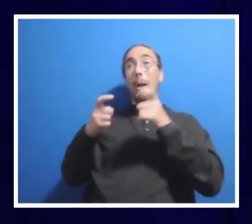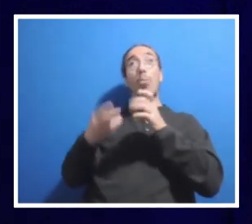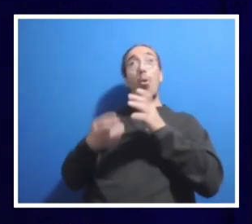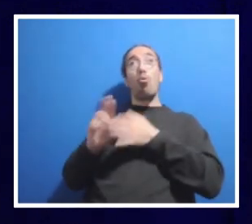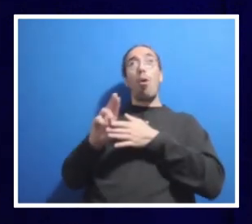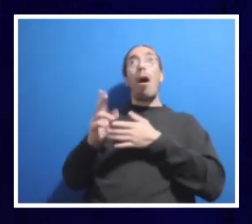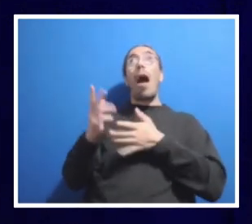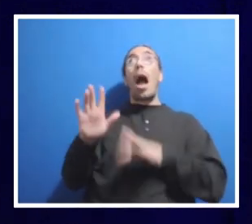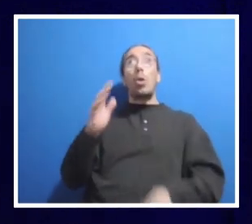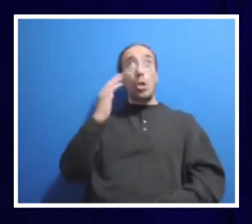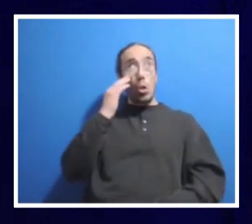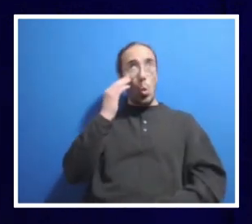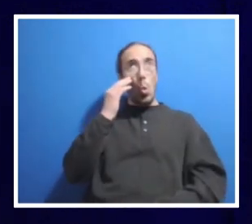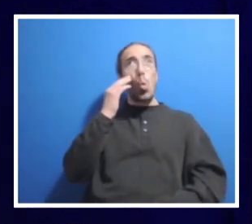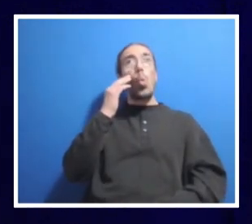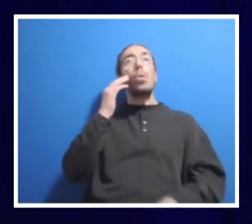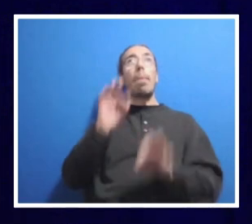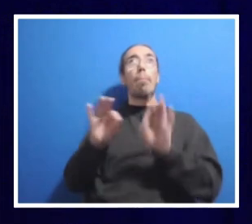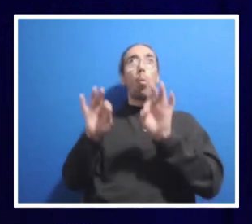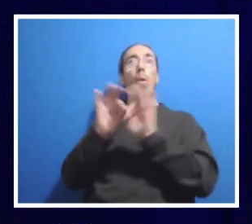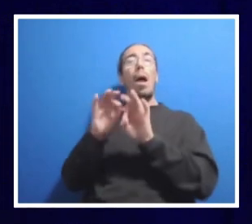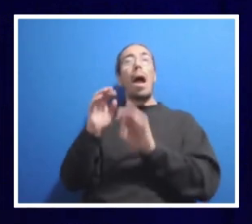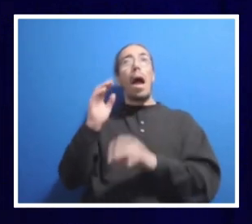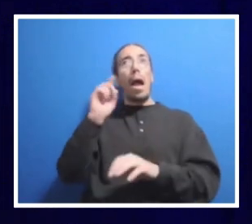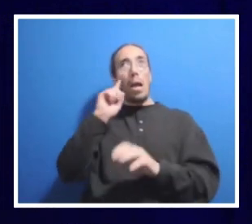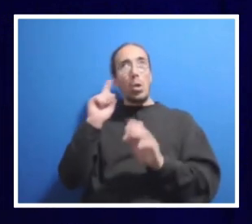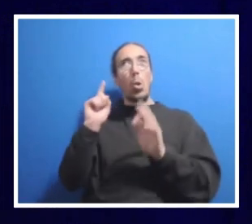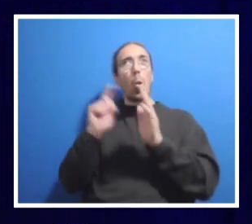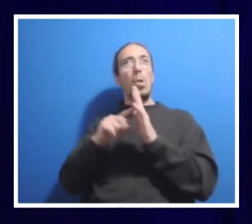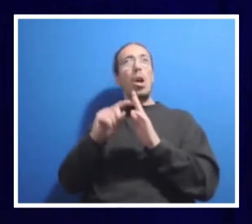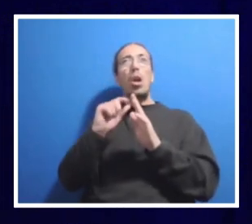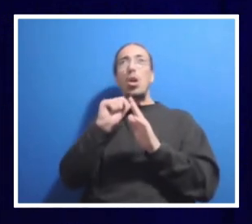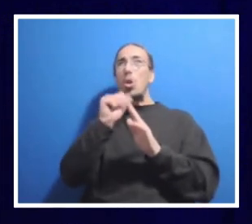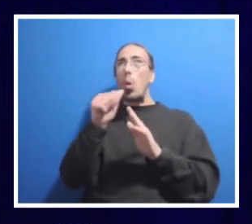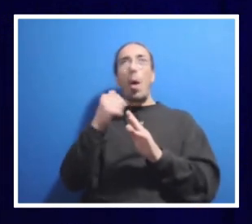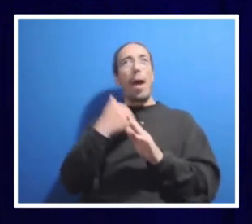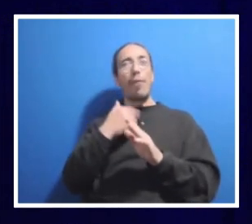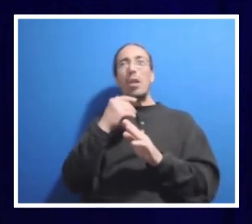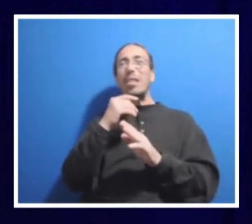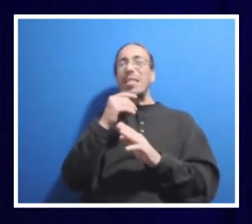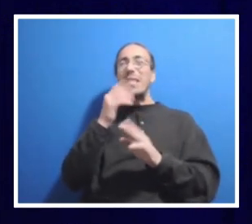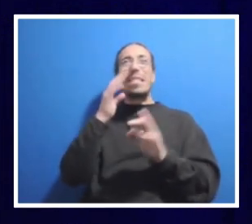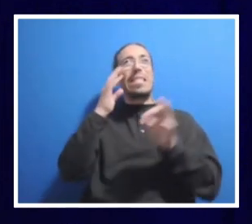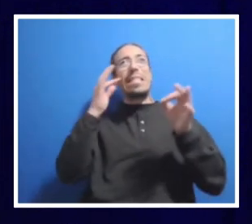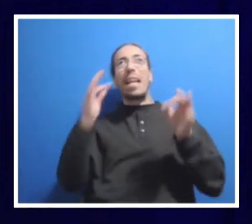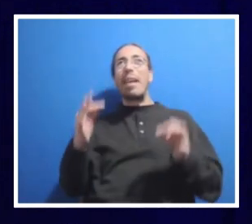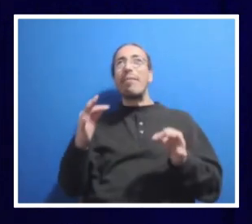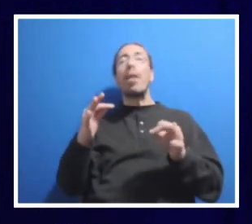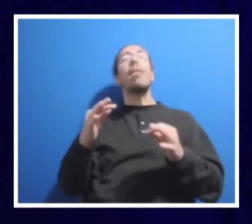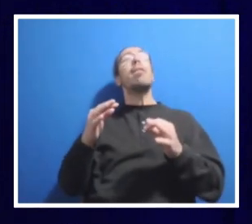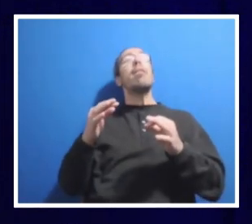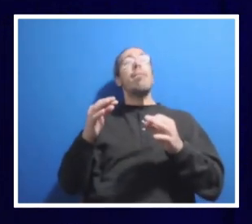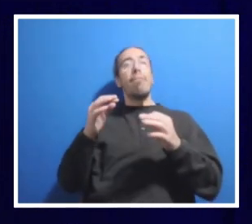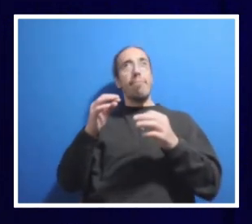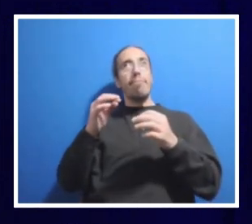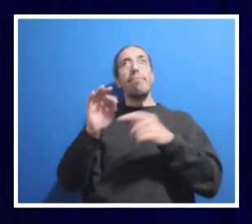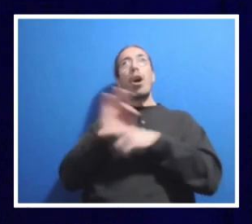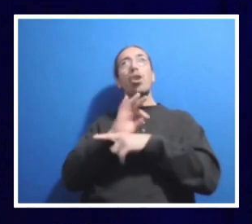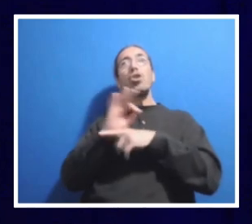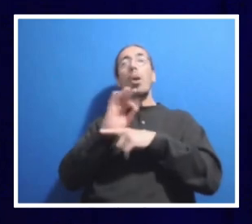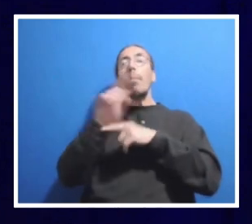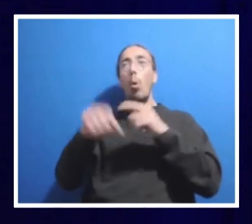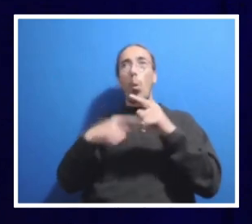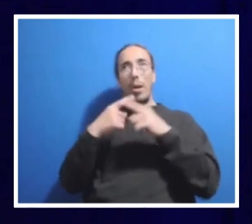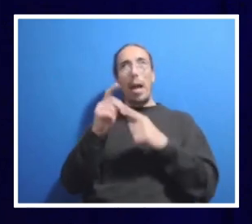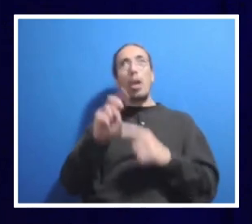critical. I noticed we didn't have a dedicated function here. But that really was solidified for me when I traveled to the